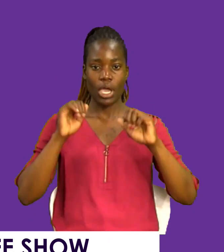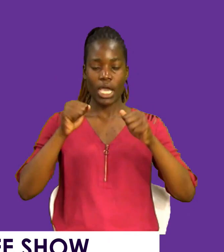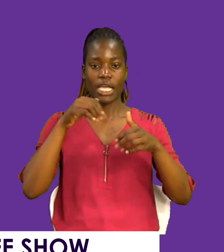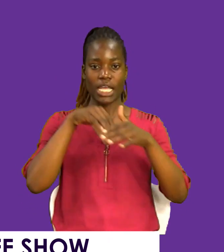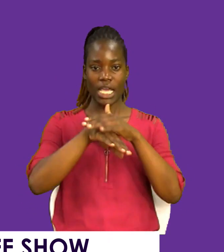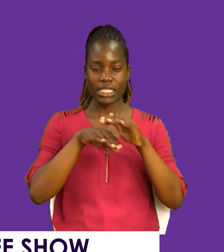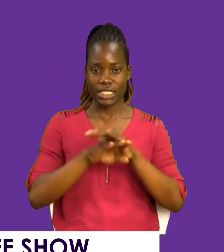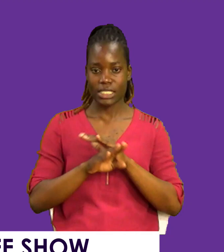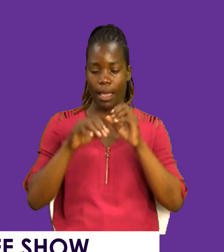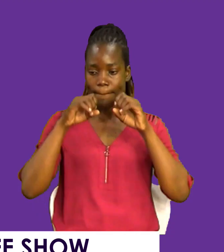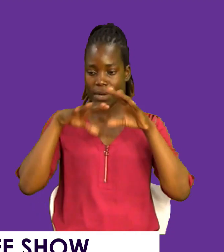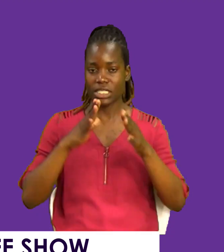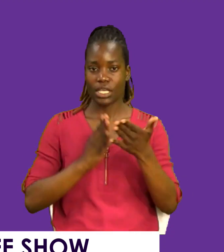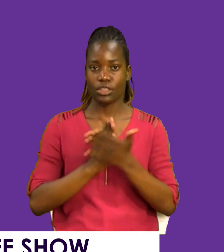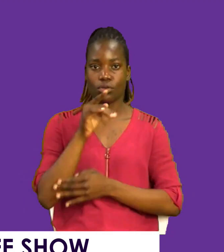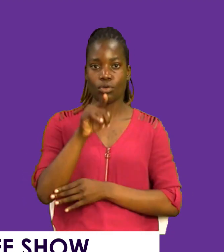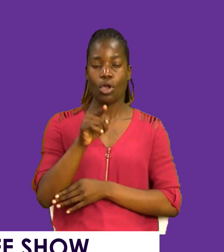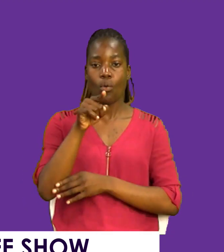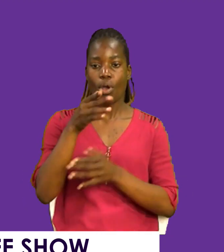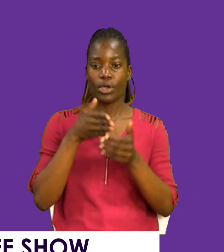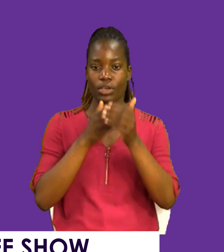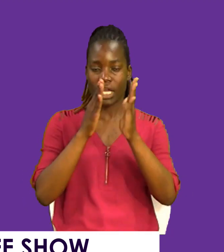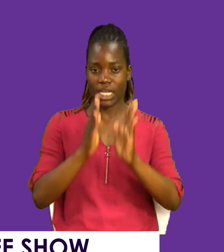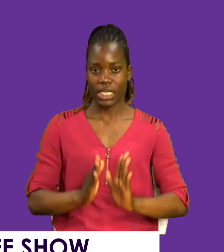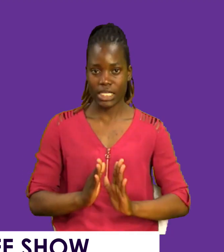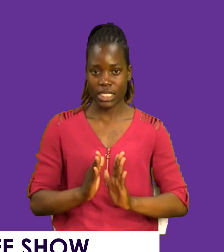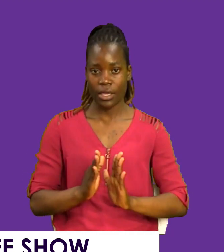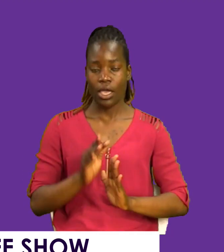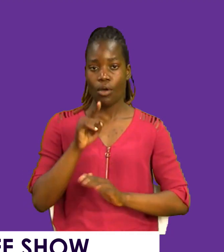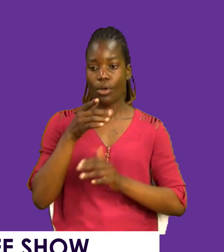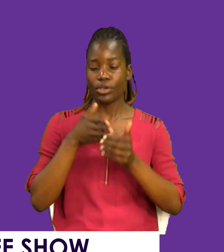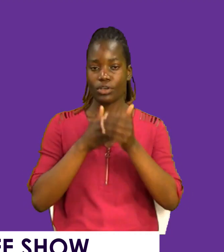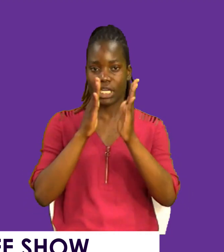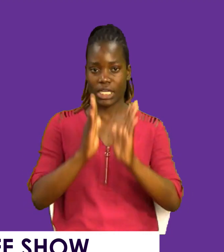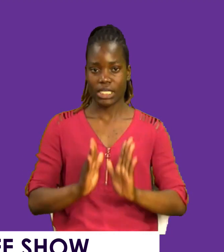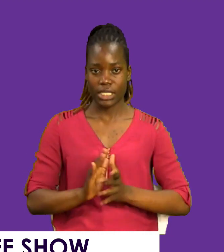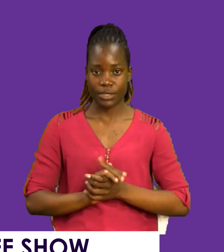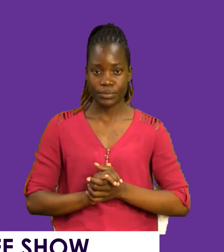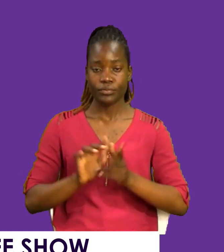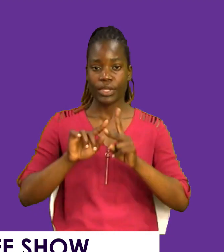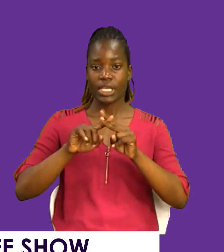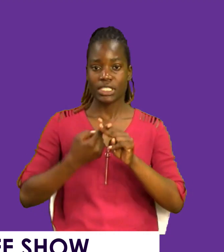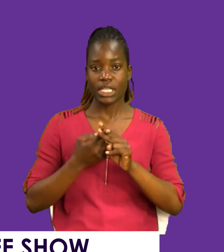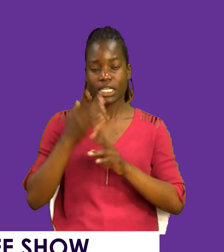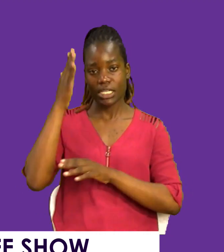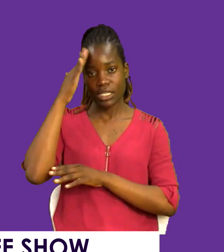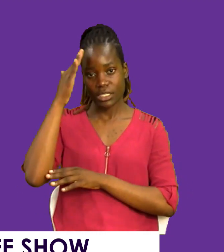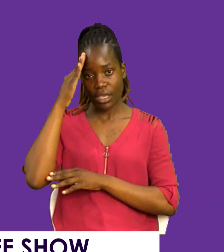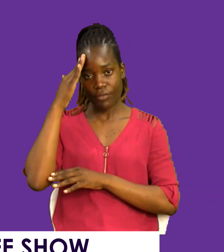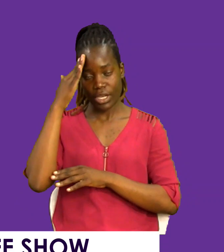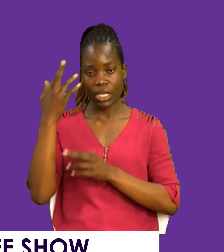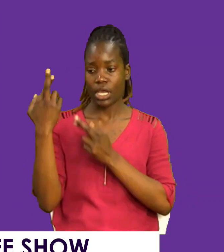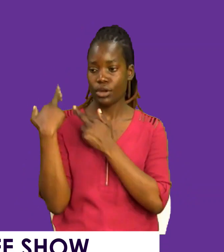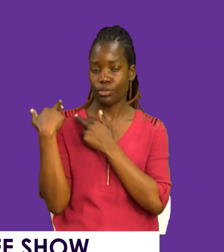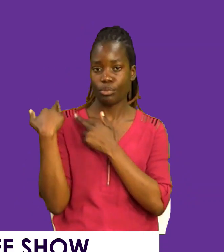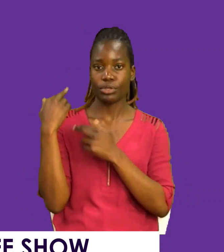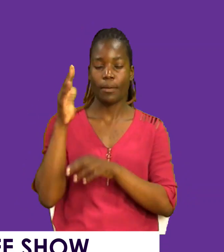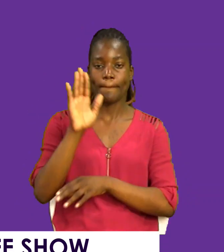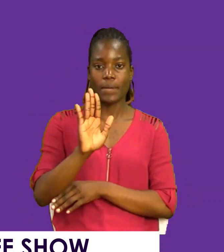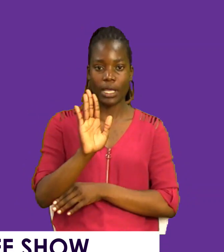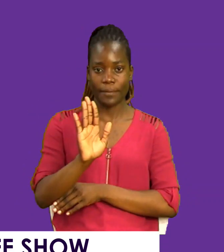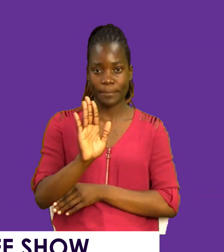blessings through you. You are a leader. You are a leader. Start discovering your roles, your